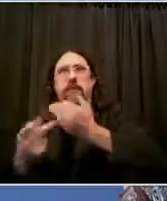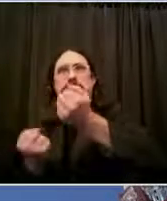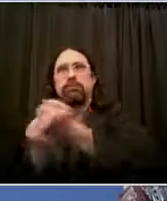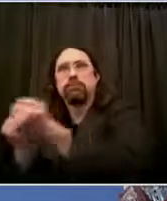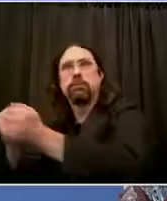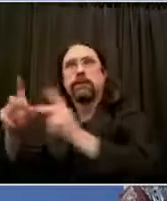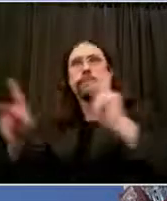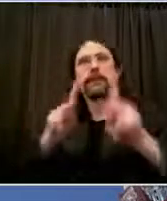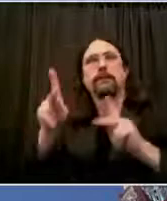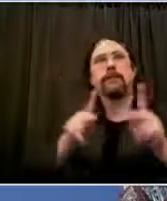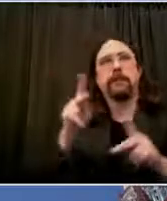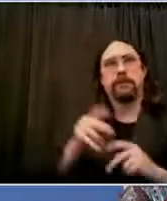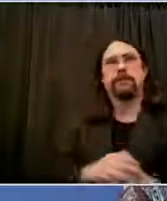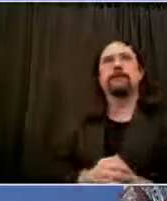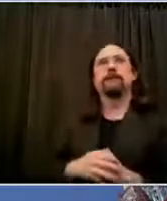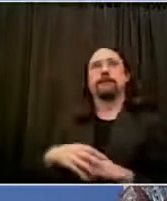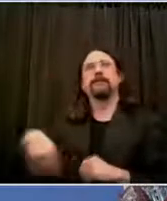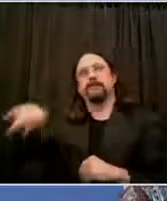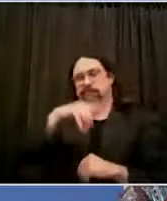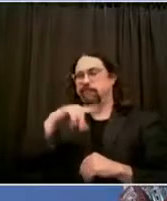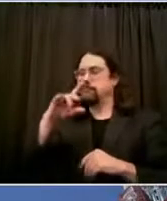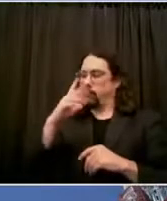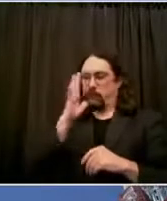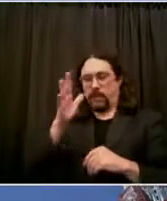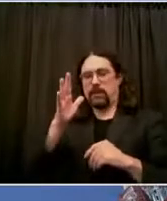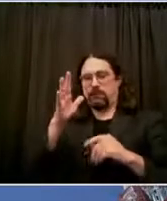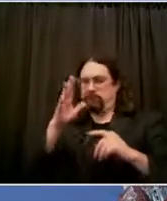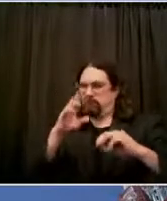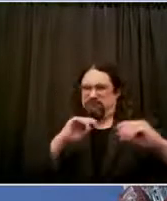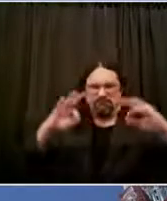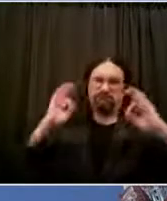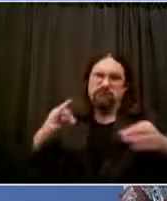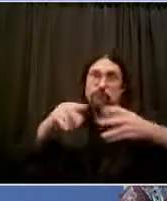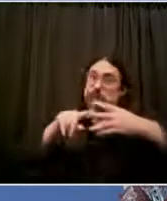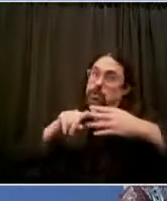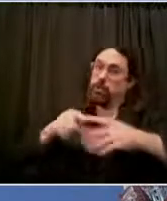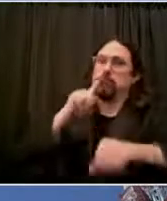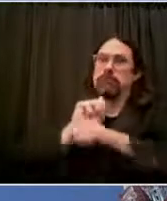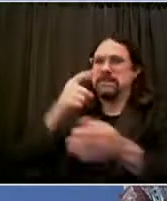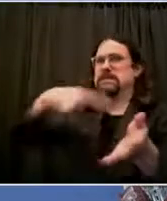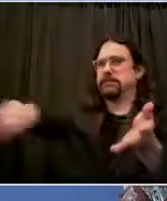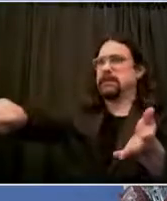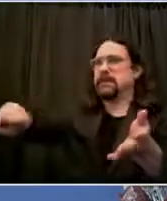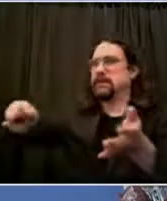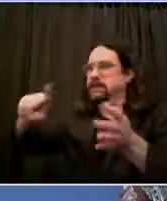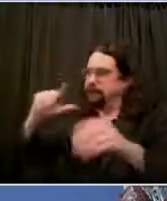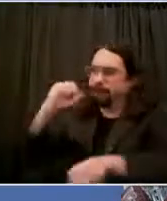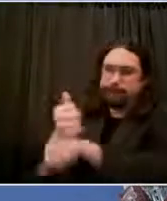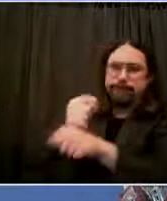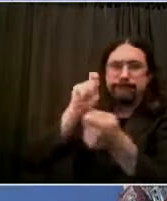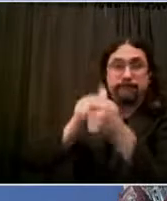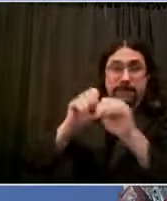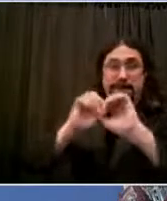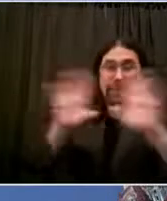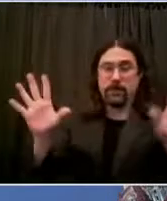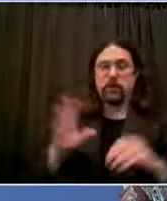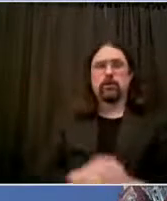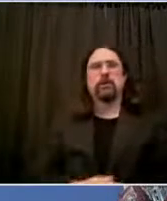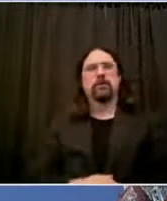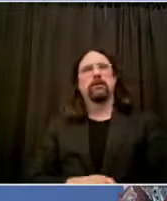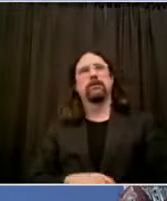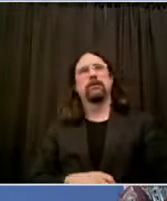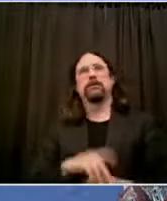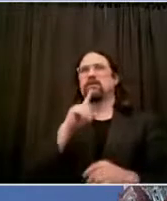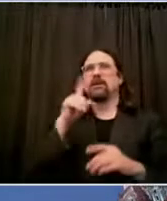of communities forward to create more of a flow of both information and insight and a better ways of doing things that need to be